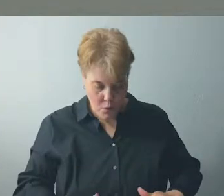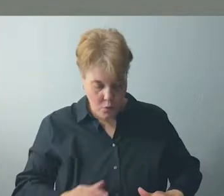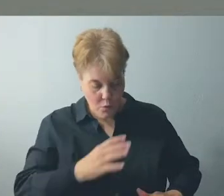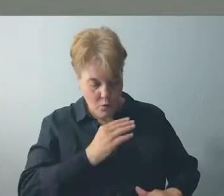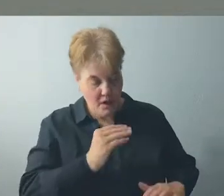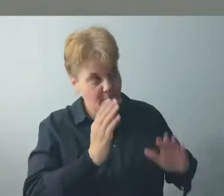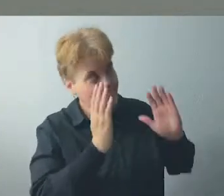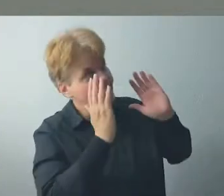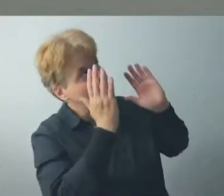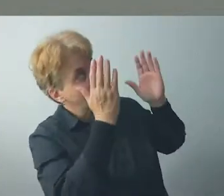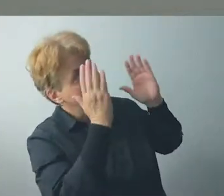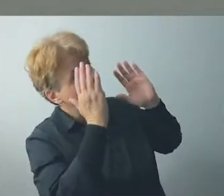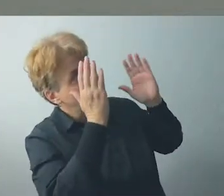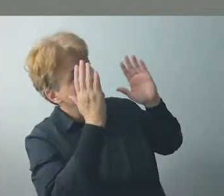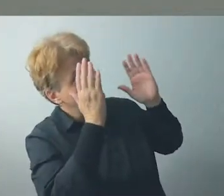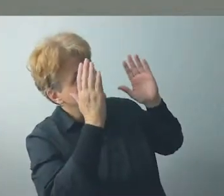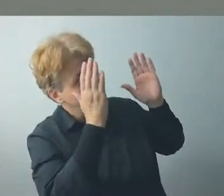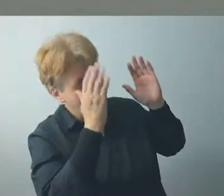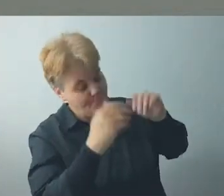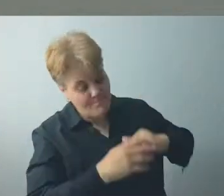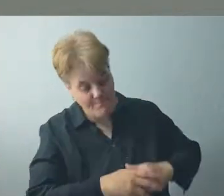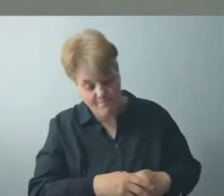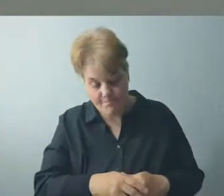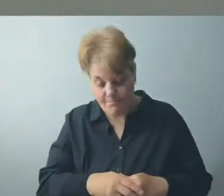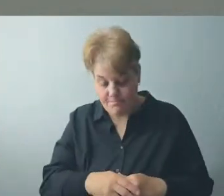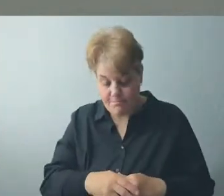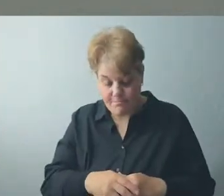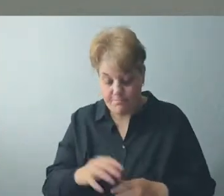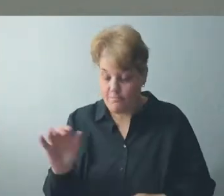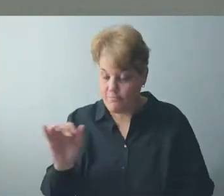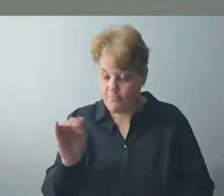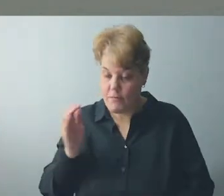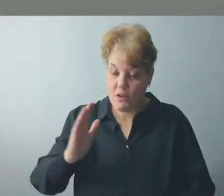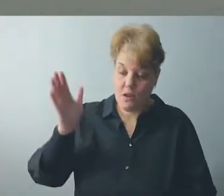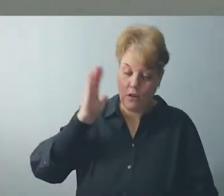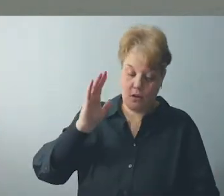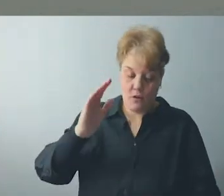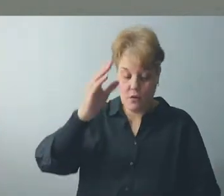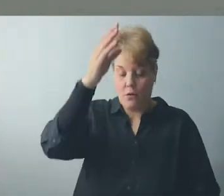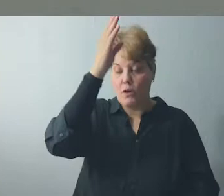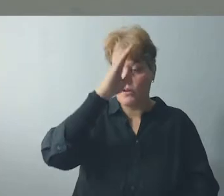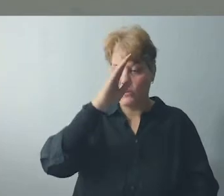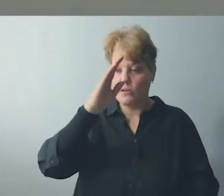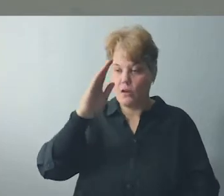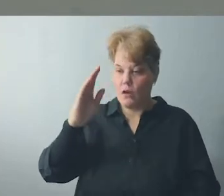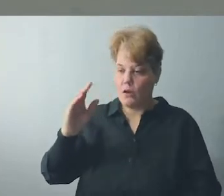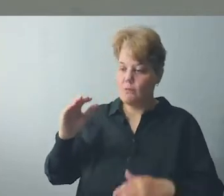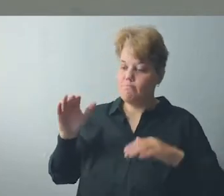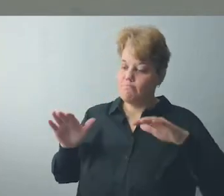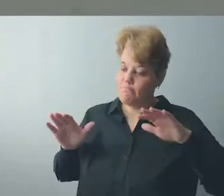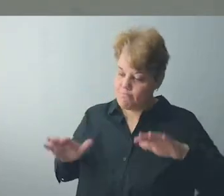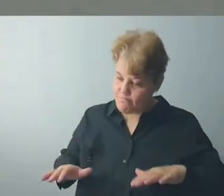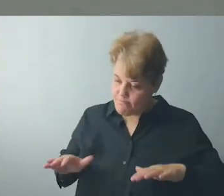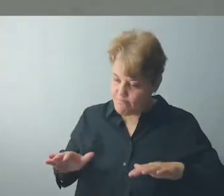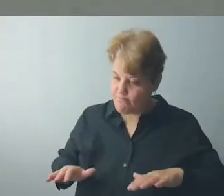God's voice is described as he spoke quietly to the prophet Elijah on Mount Horeb.